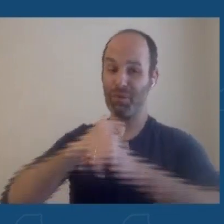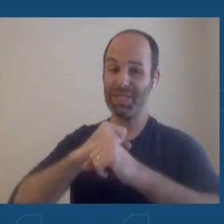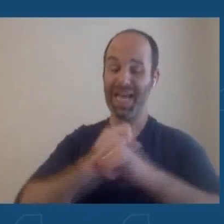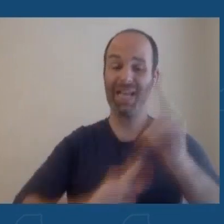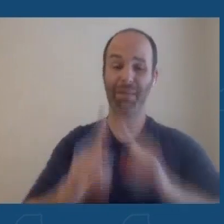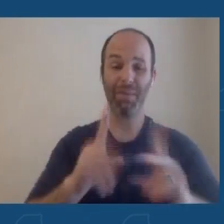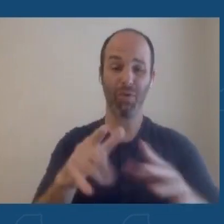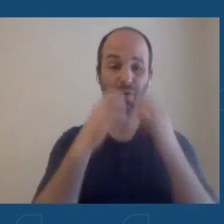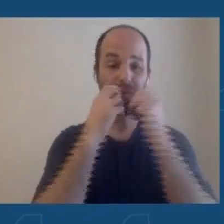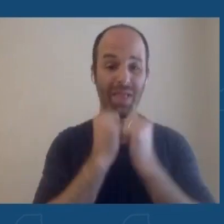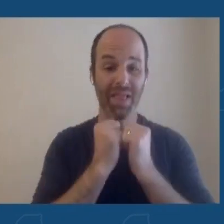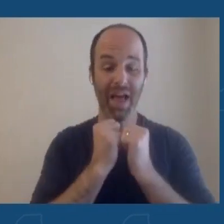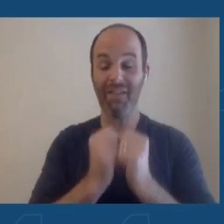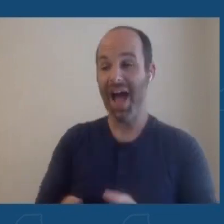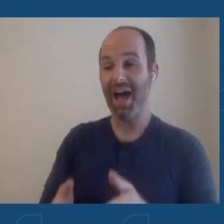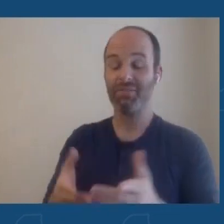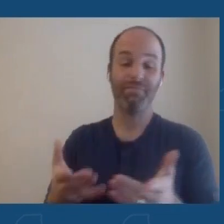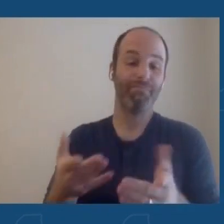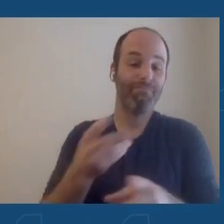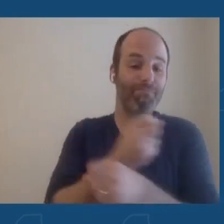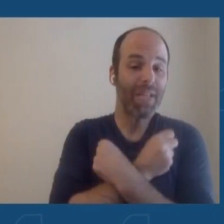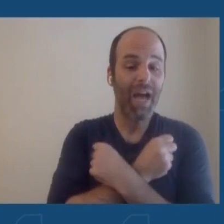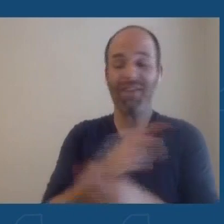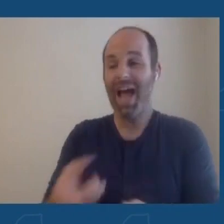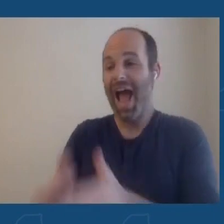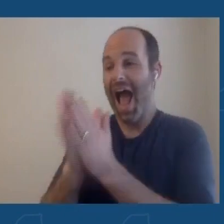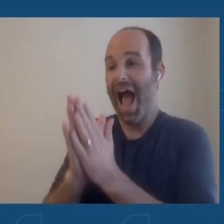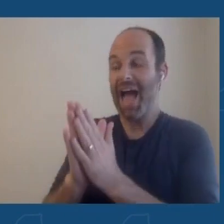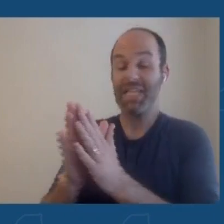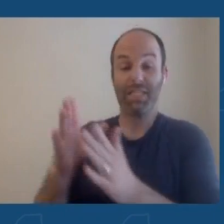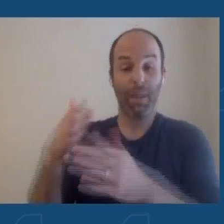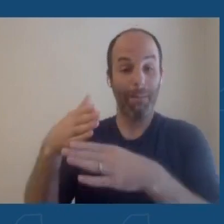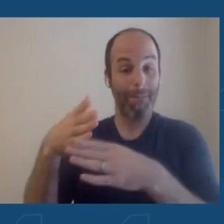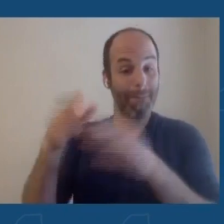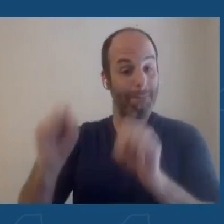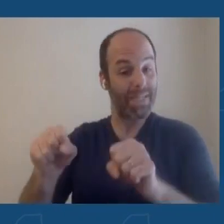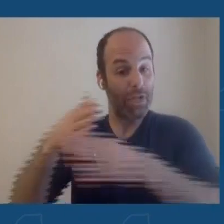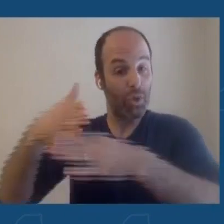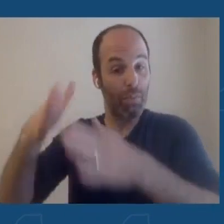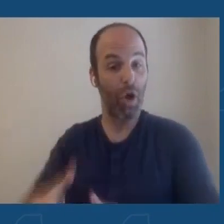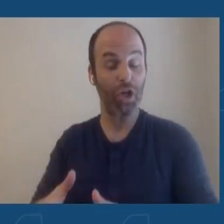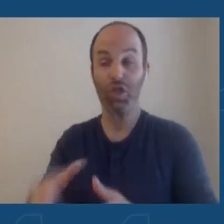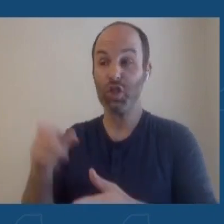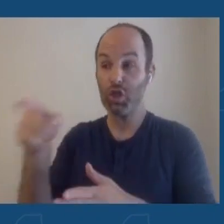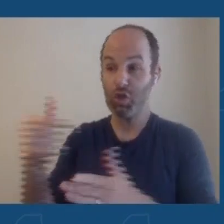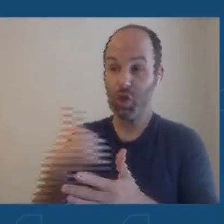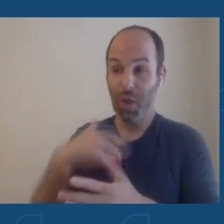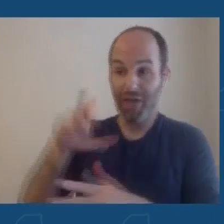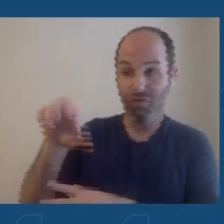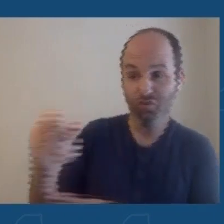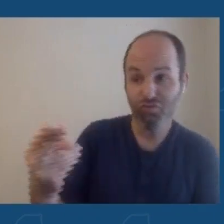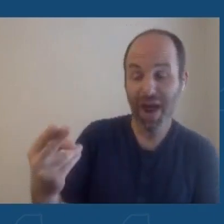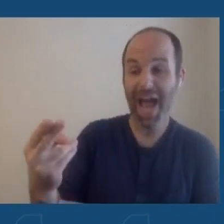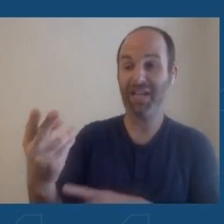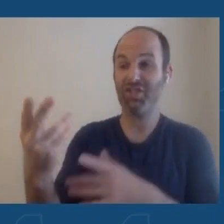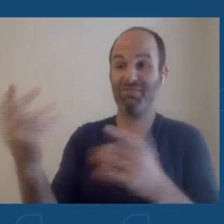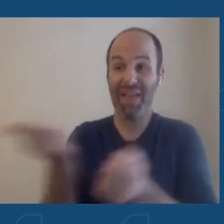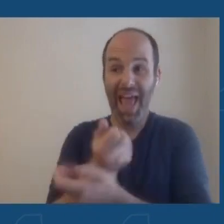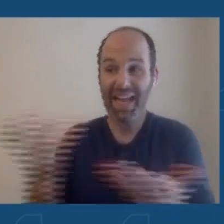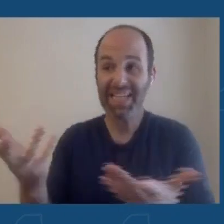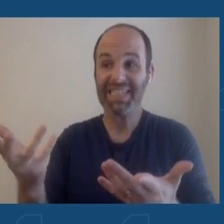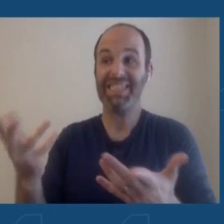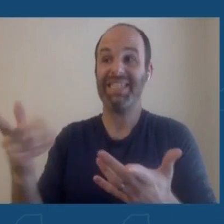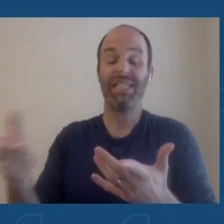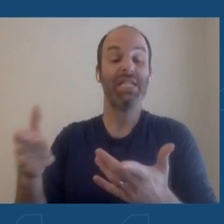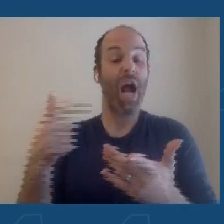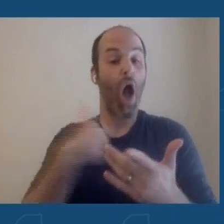sexual partners whether they have a rash or symptoms that are consistent with monkeypox and to avoid skin-to-skin, face-to-face